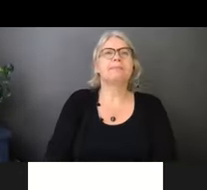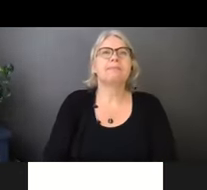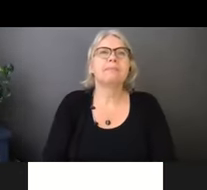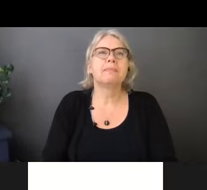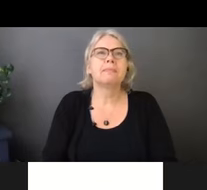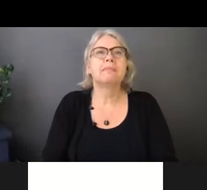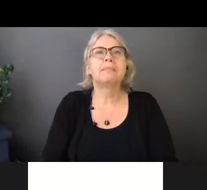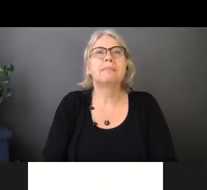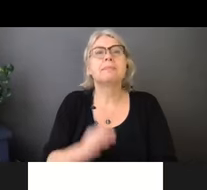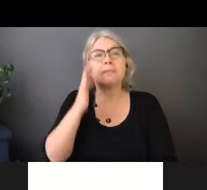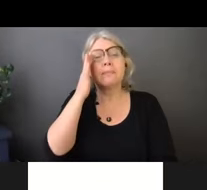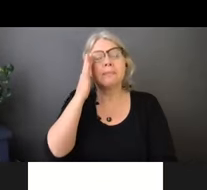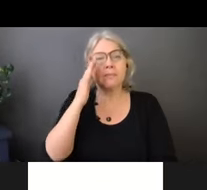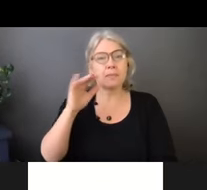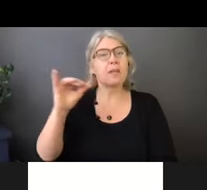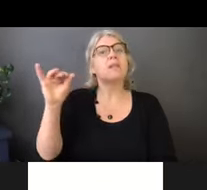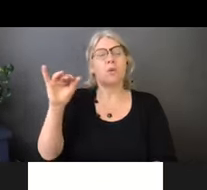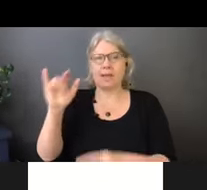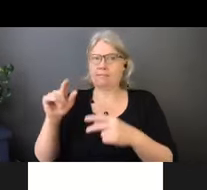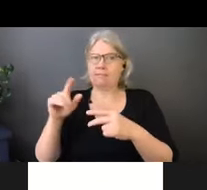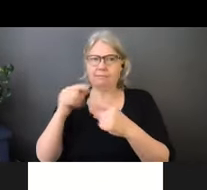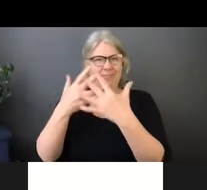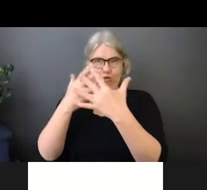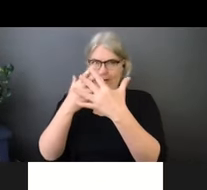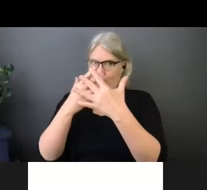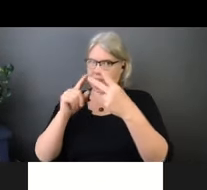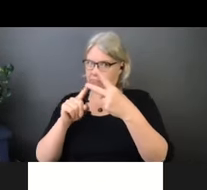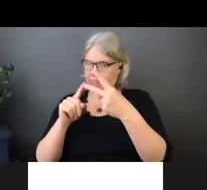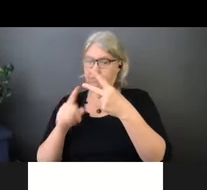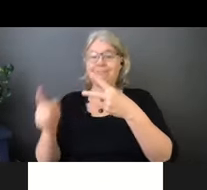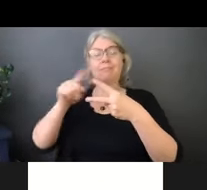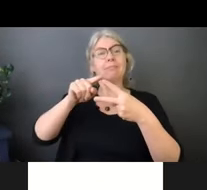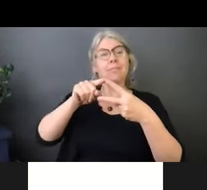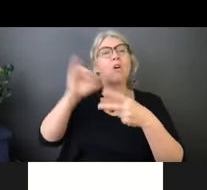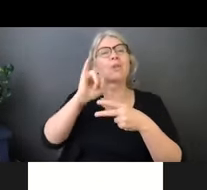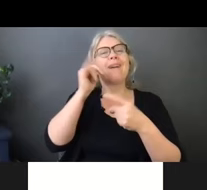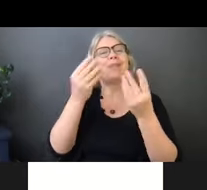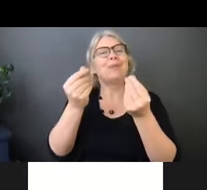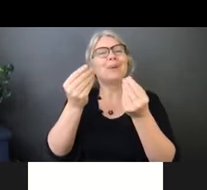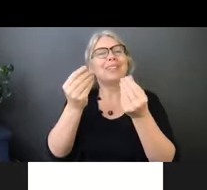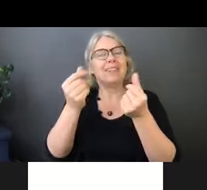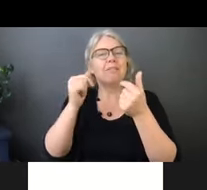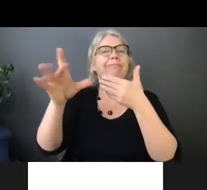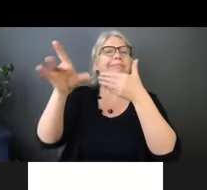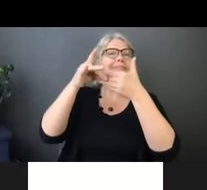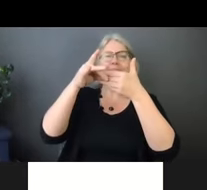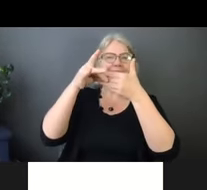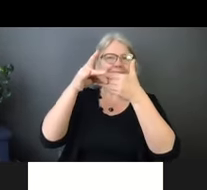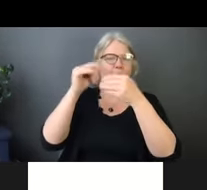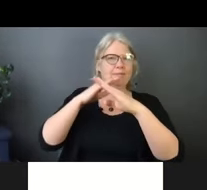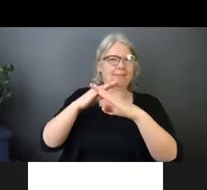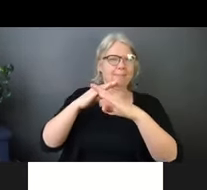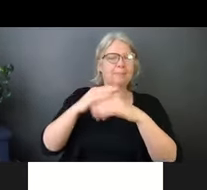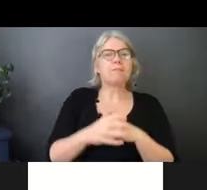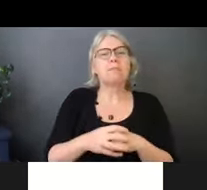They also have a fluid resistance to them. So a level one mask, you know, when you get your blood taken. Let's say that